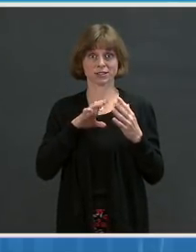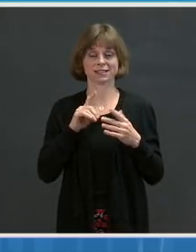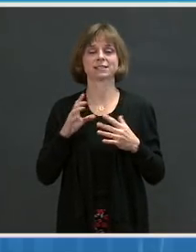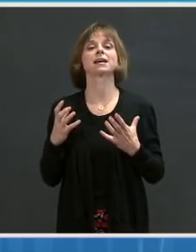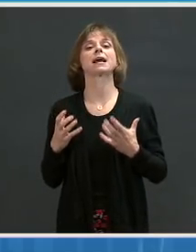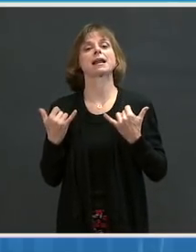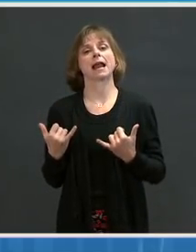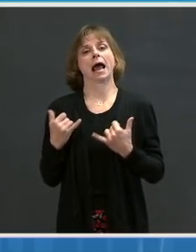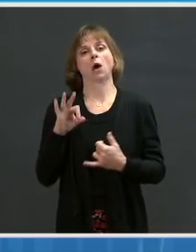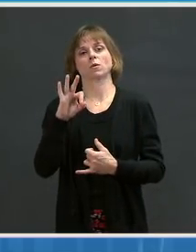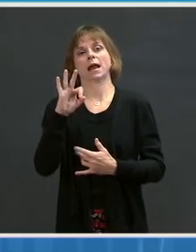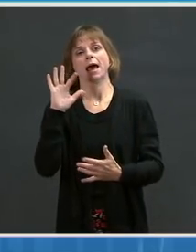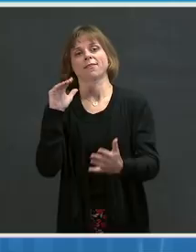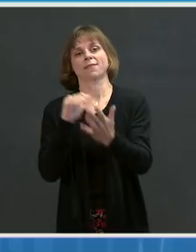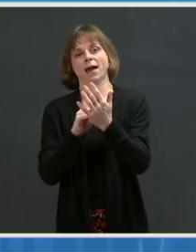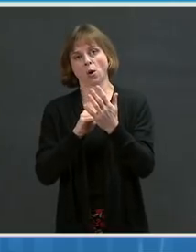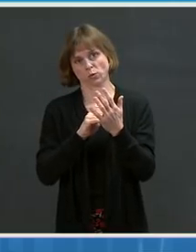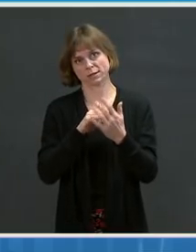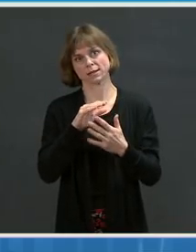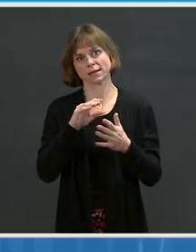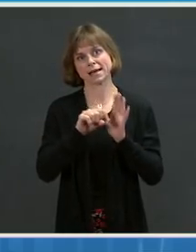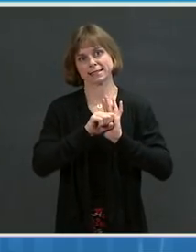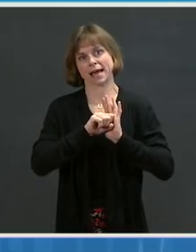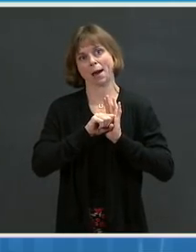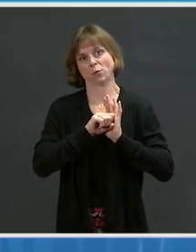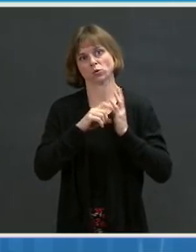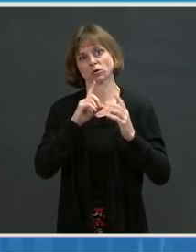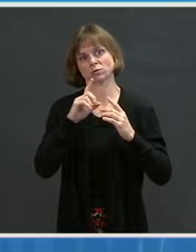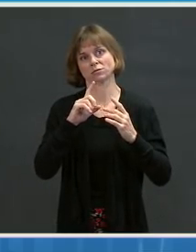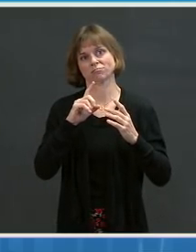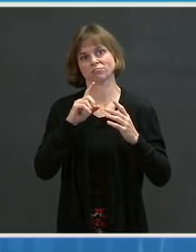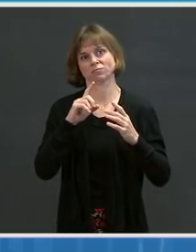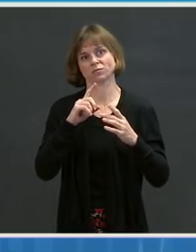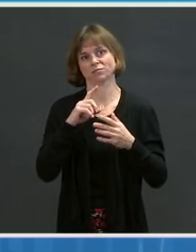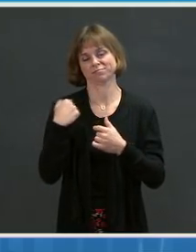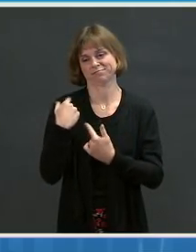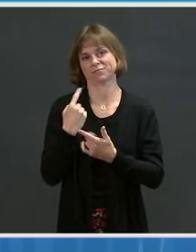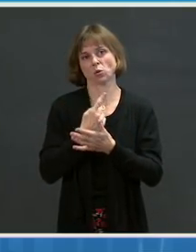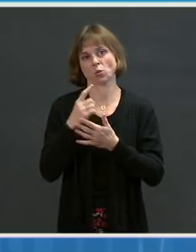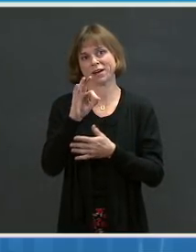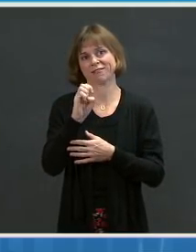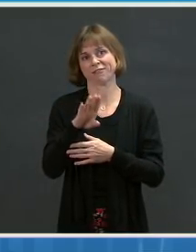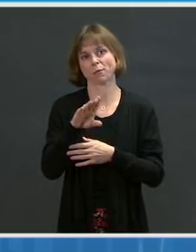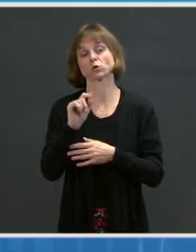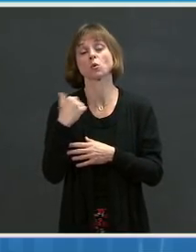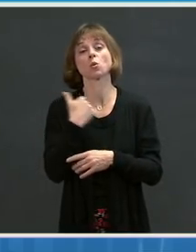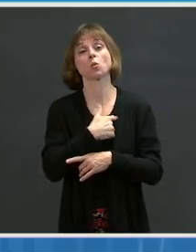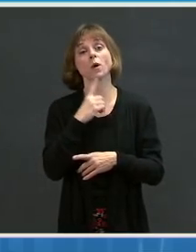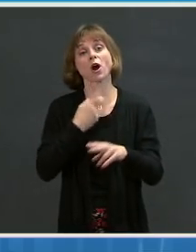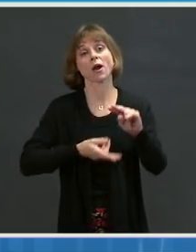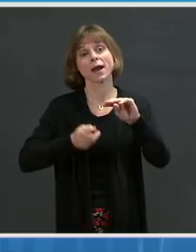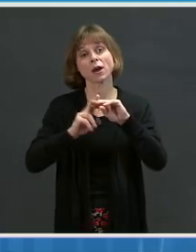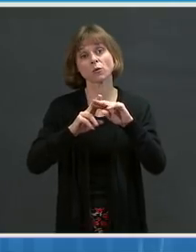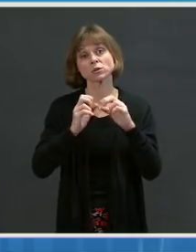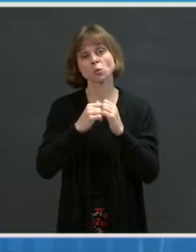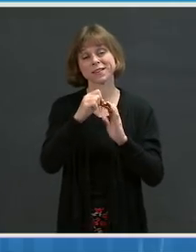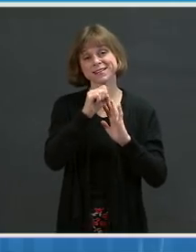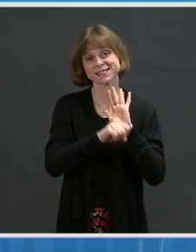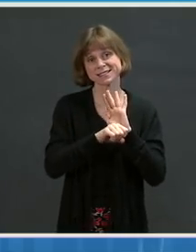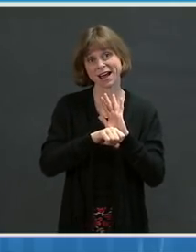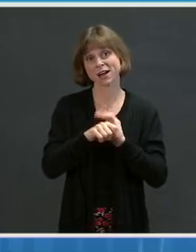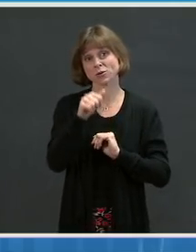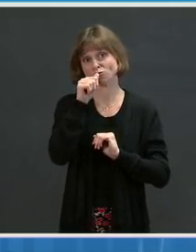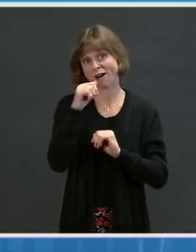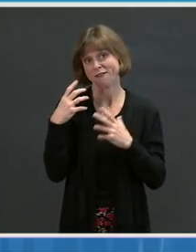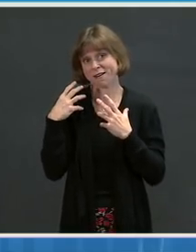samples as of the week of February 20th. We are continuing to increase this pace with our state public health and private lab partners,